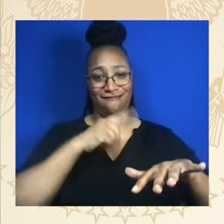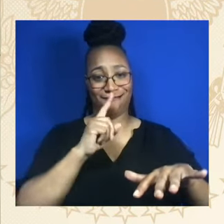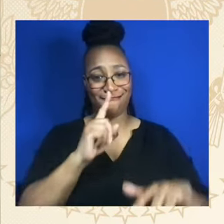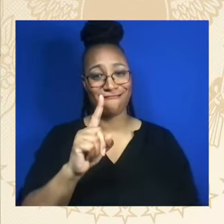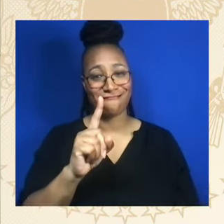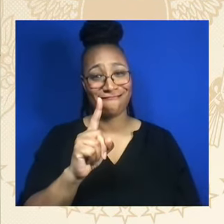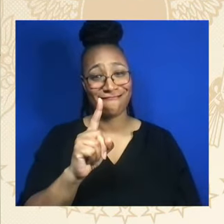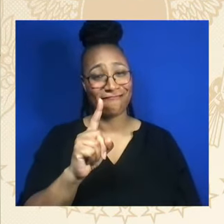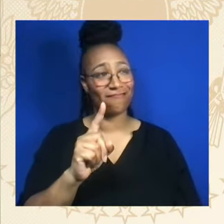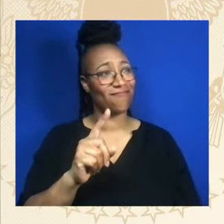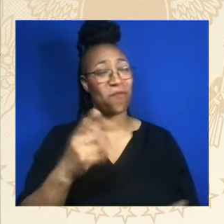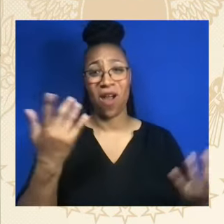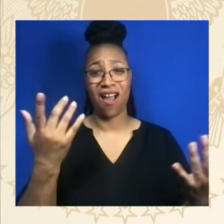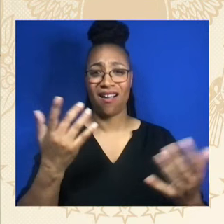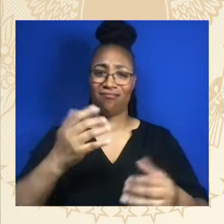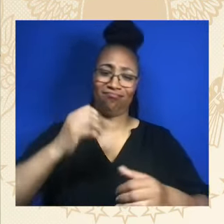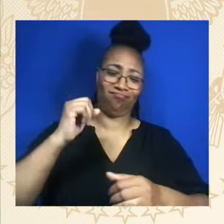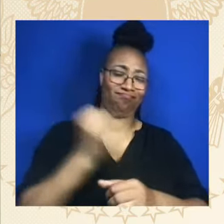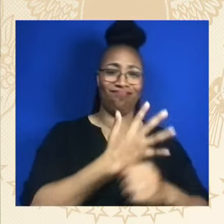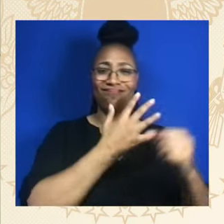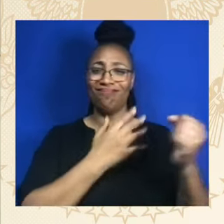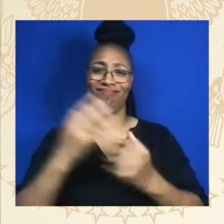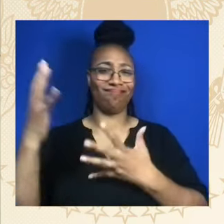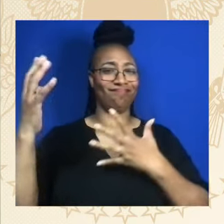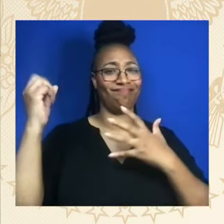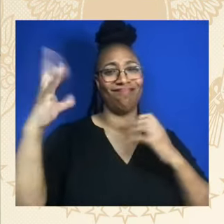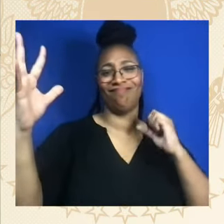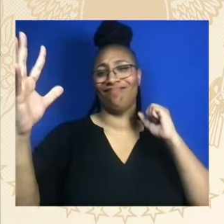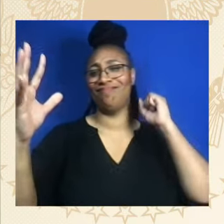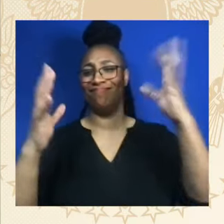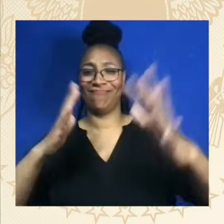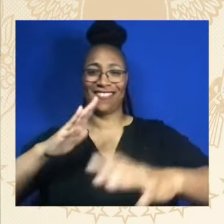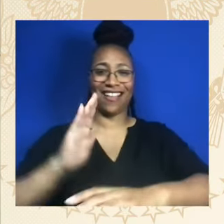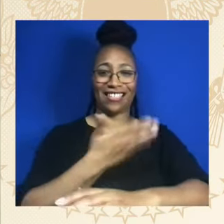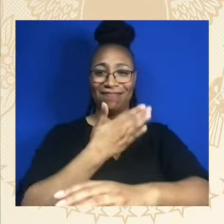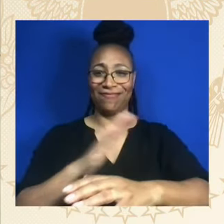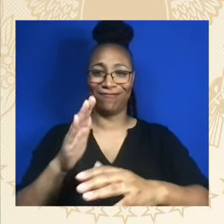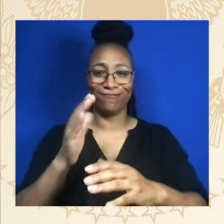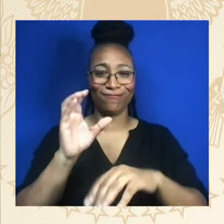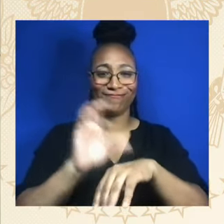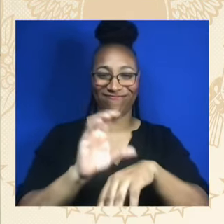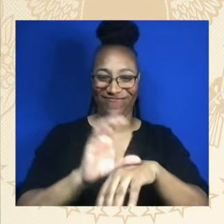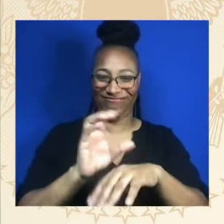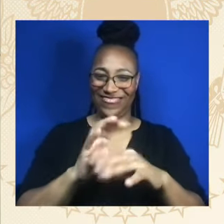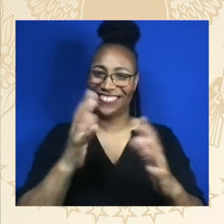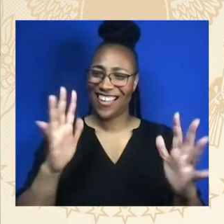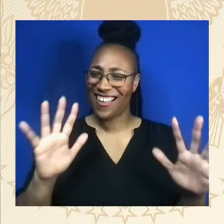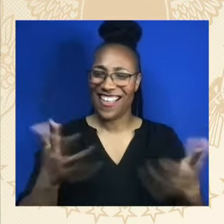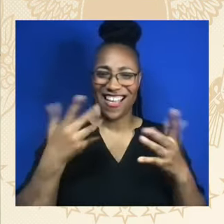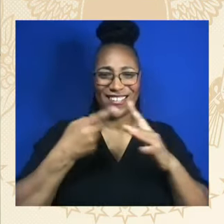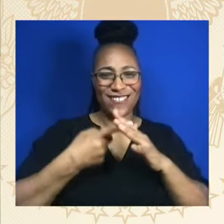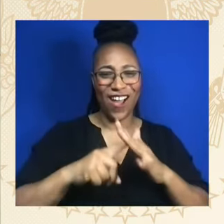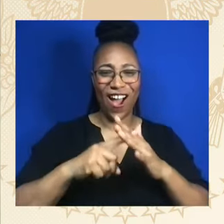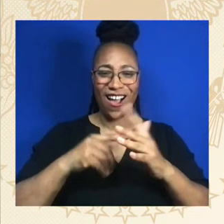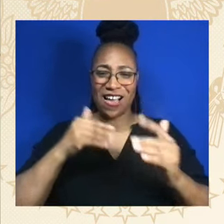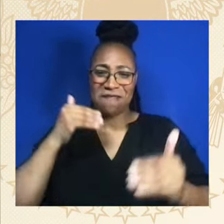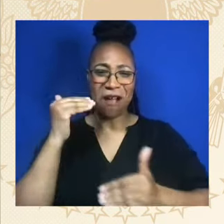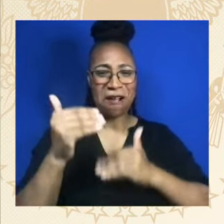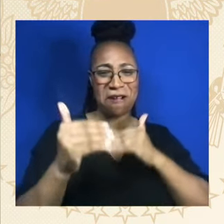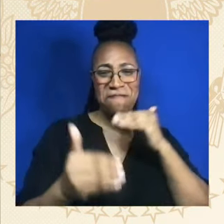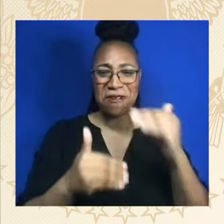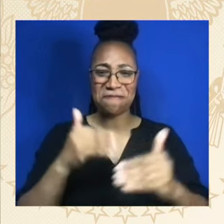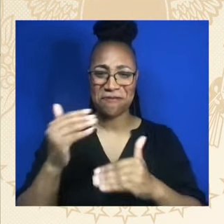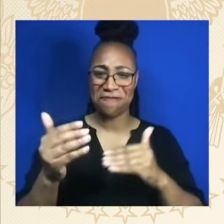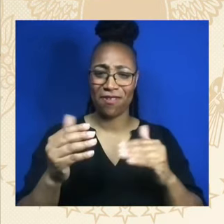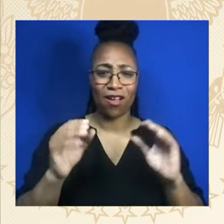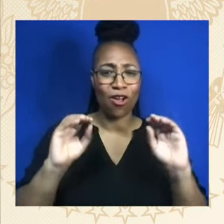we've come too far from where we started. Nobody told me the road would be easy. I don't believe he brought me this far to leave